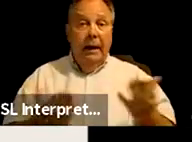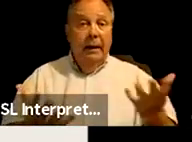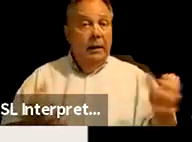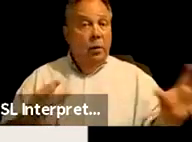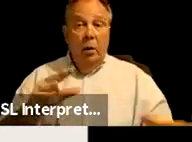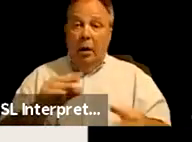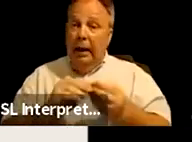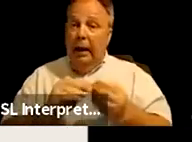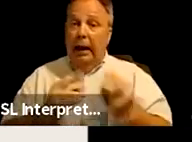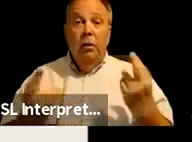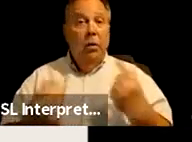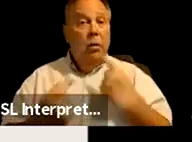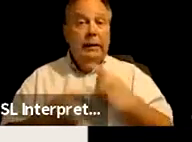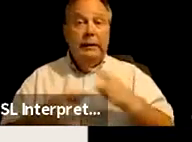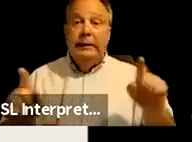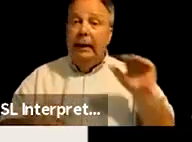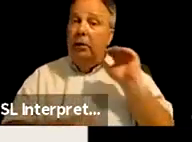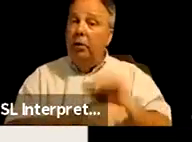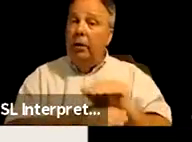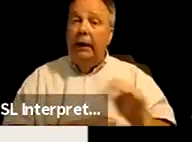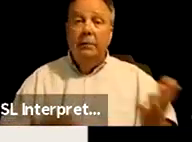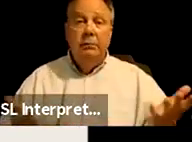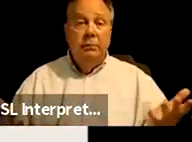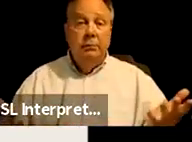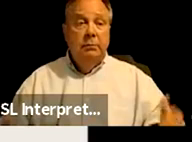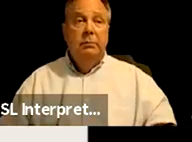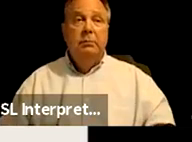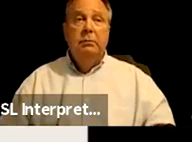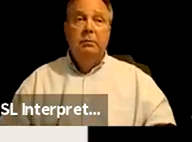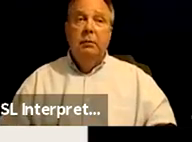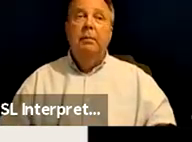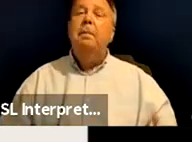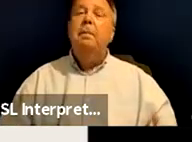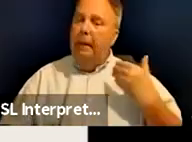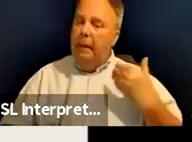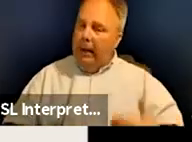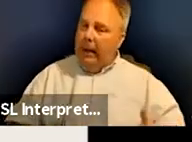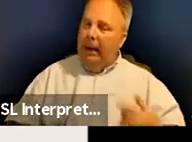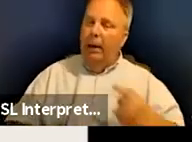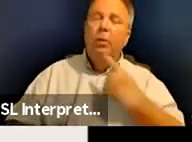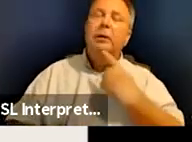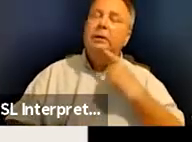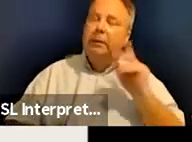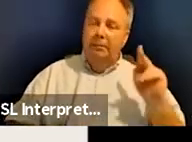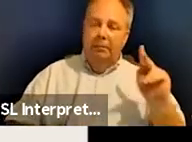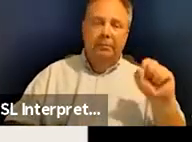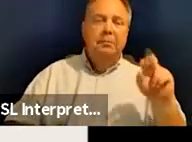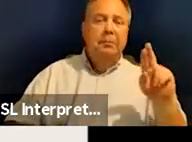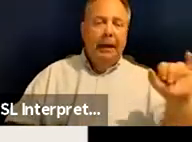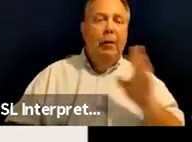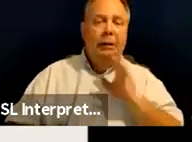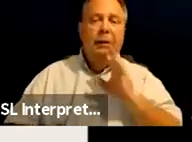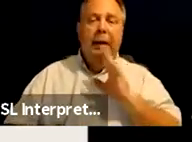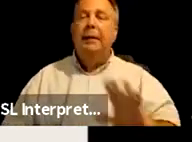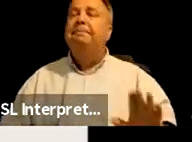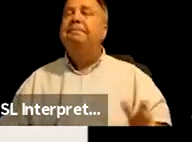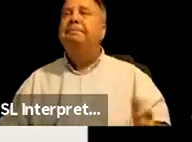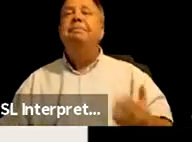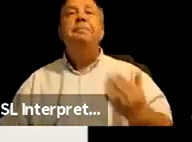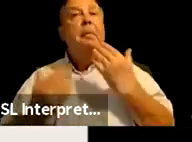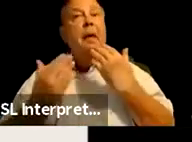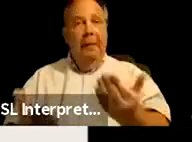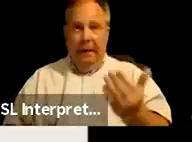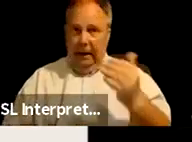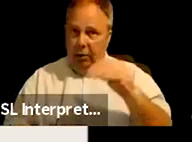add, or are we saying good night? Um, I would just say, this is Carrie speaking. Uh, thank you